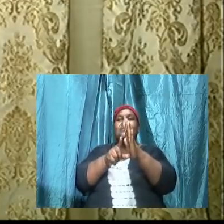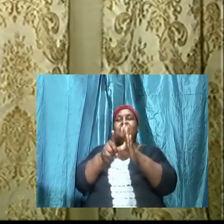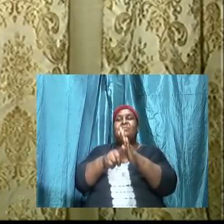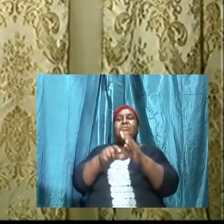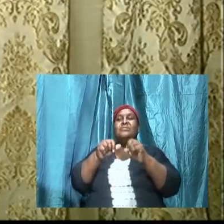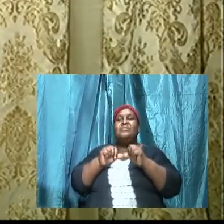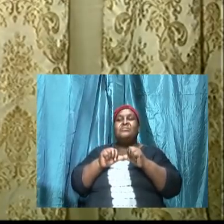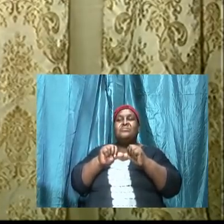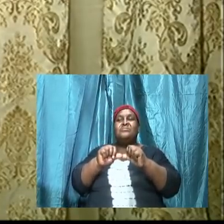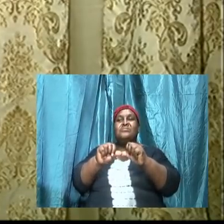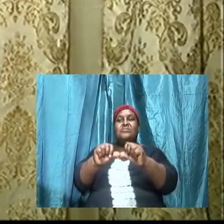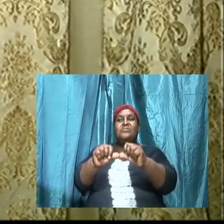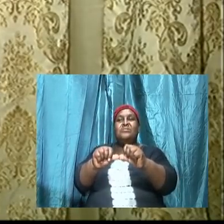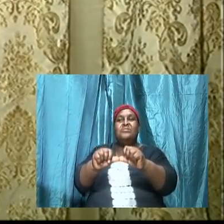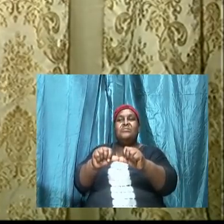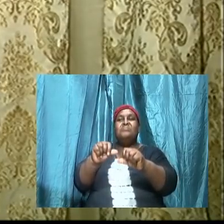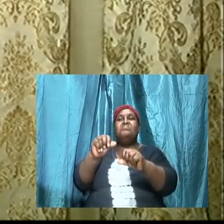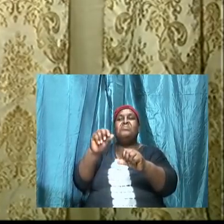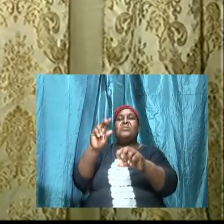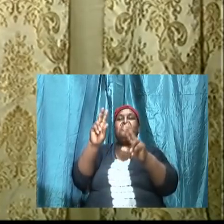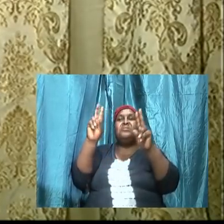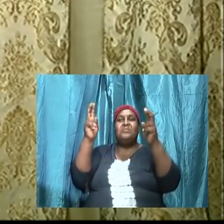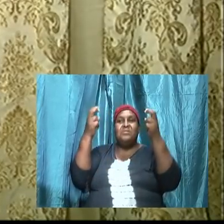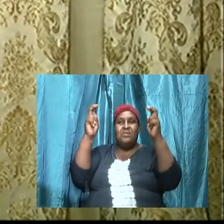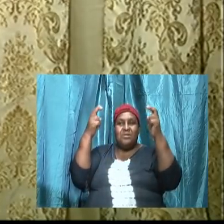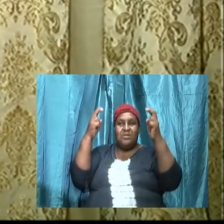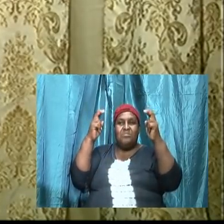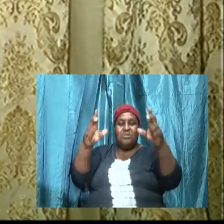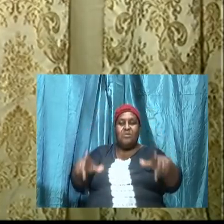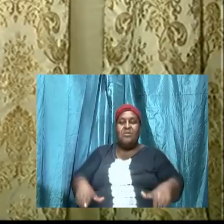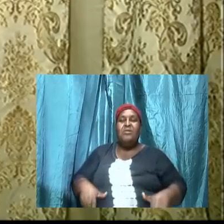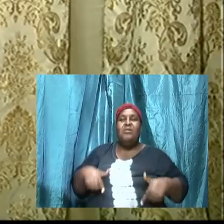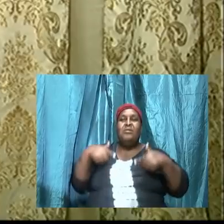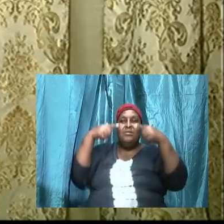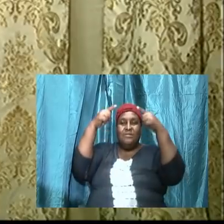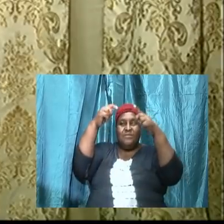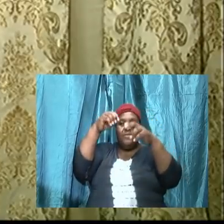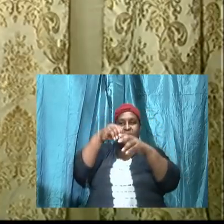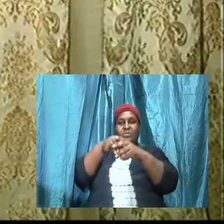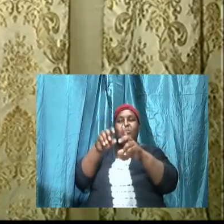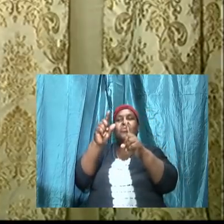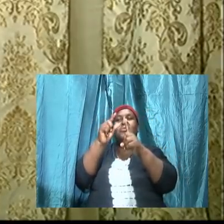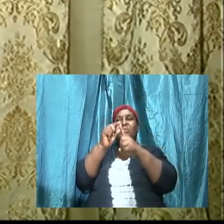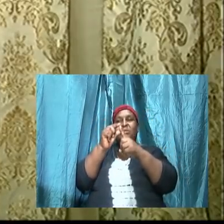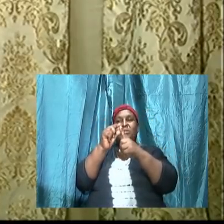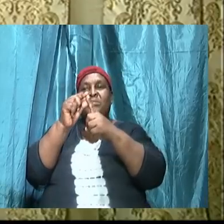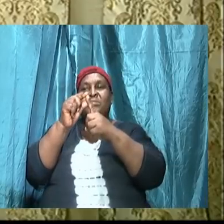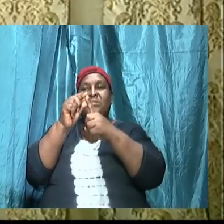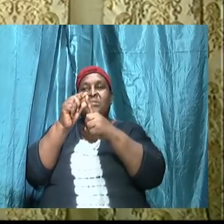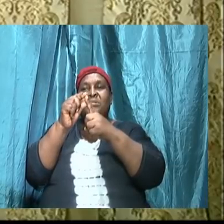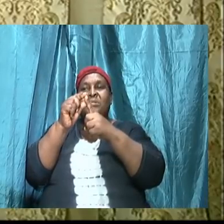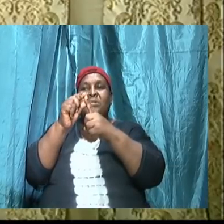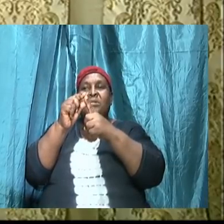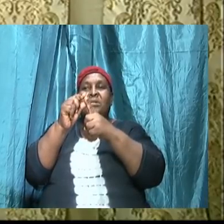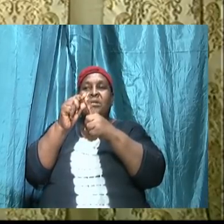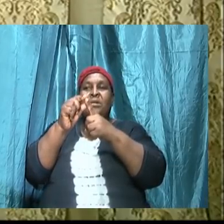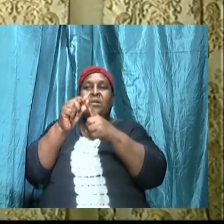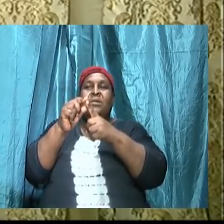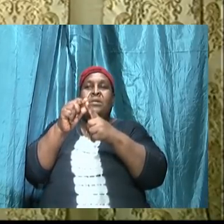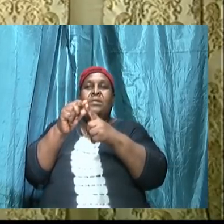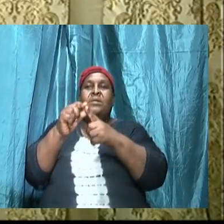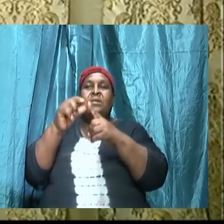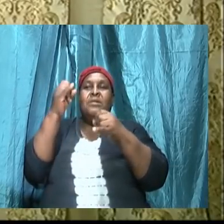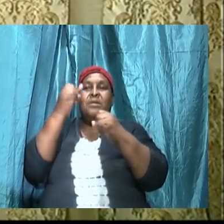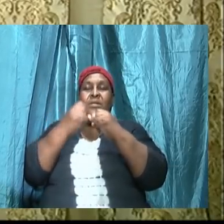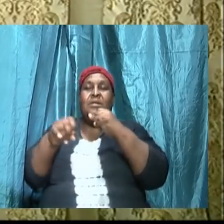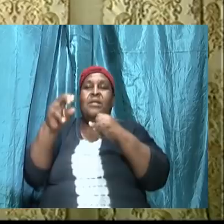on the theme, Walking in the Word. We over the last two